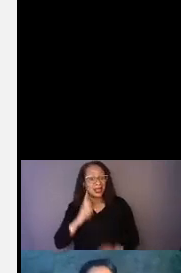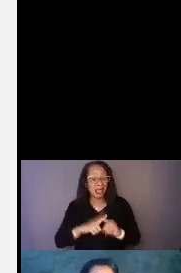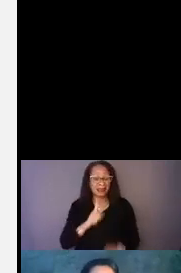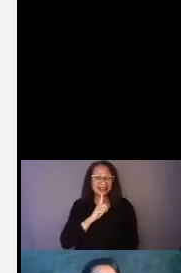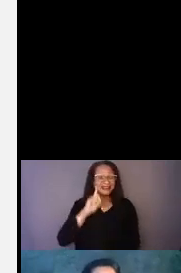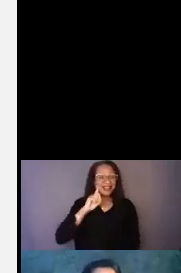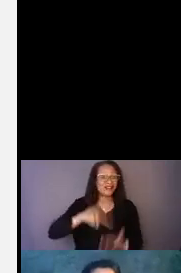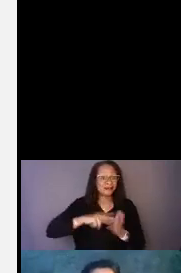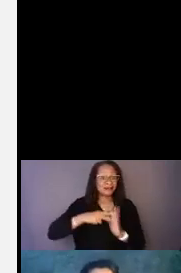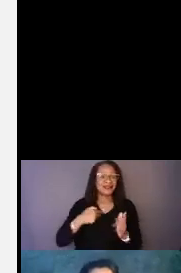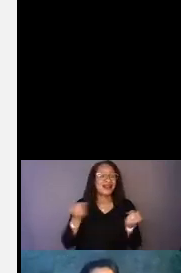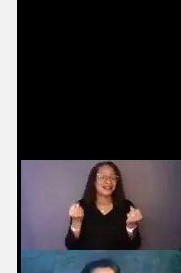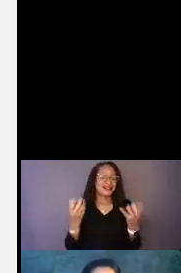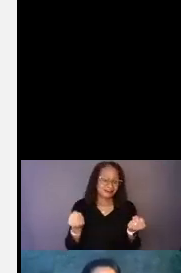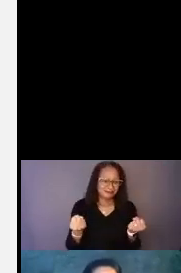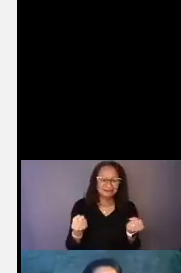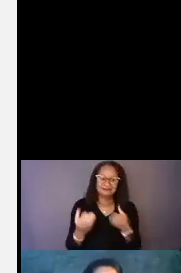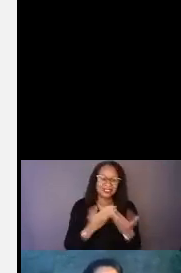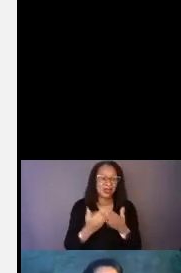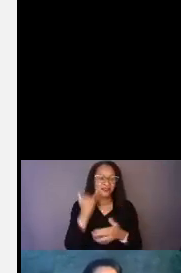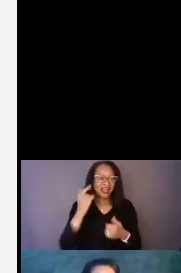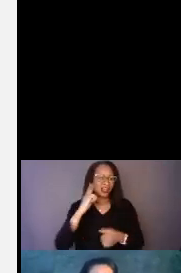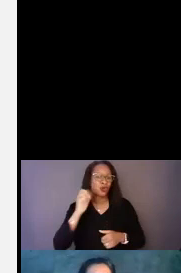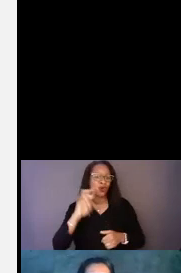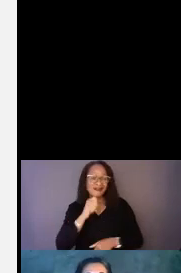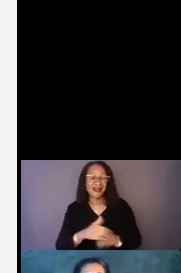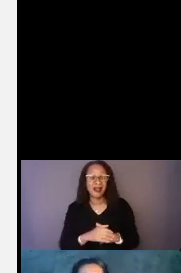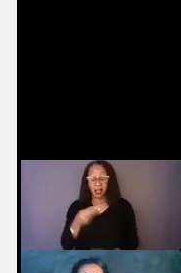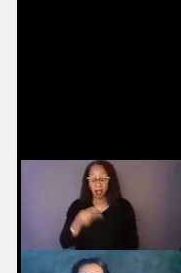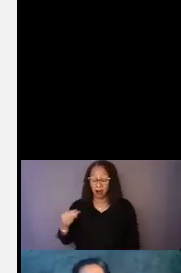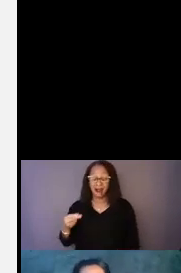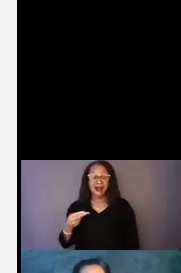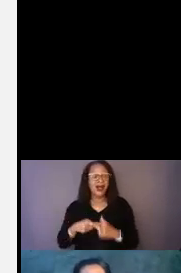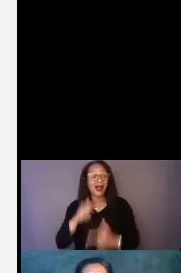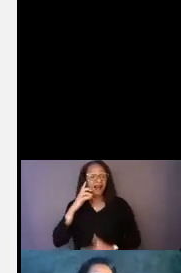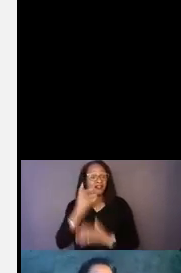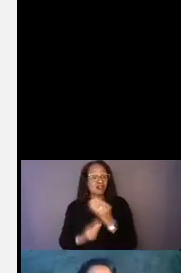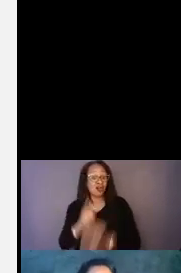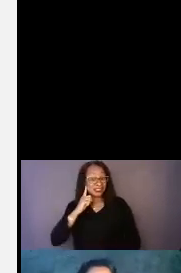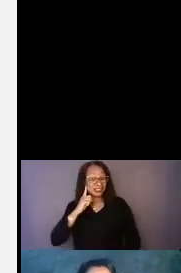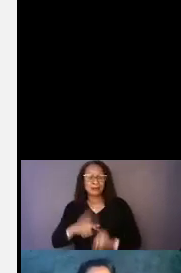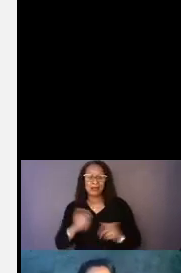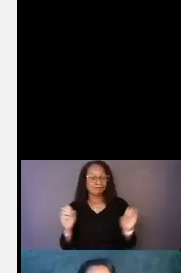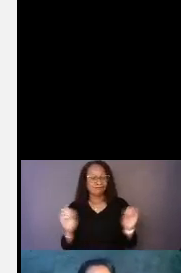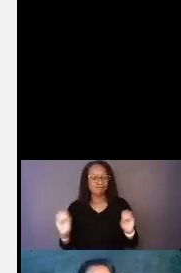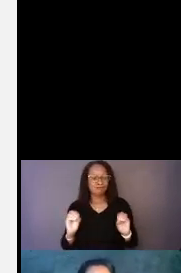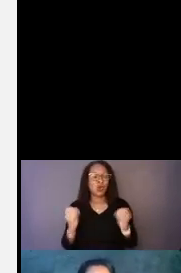deaf means I sign whether I have some hearing or not. And hard of hearing means I've lost my hearing, but I don't sign at all.